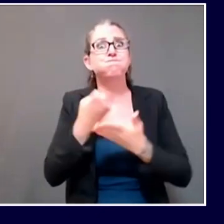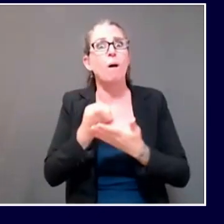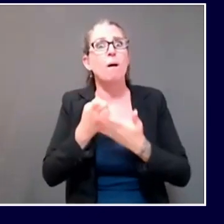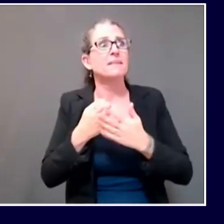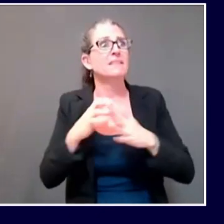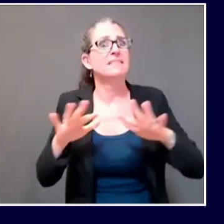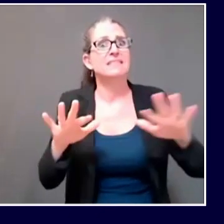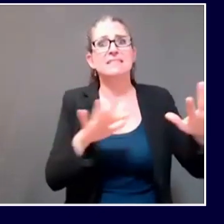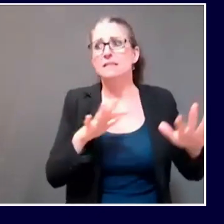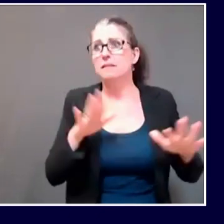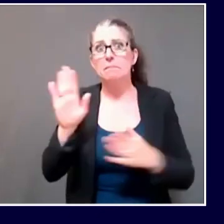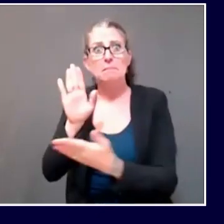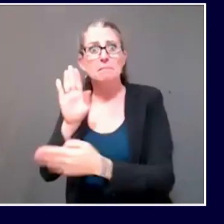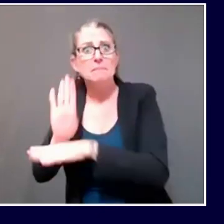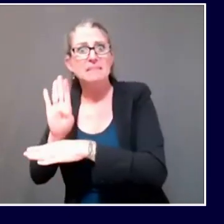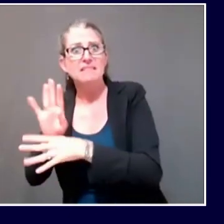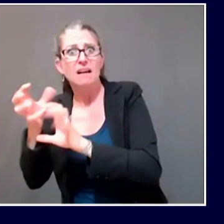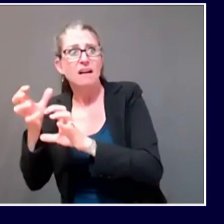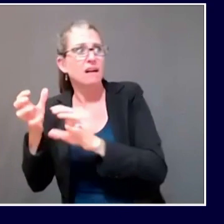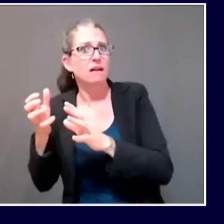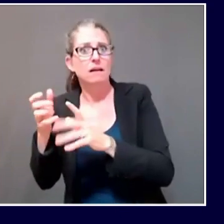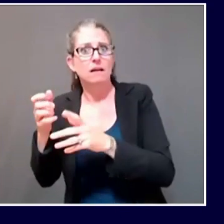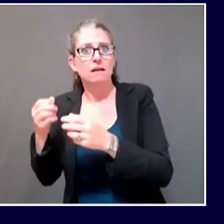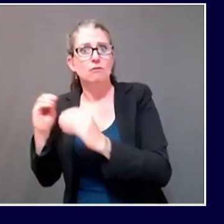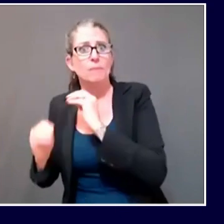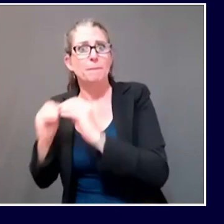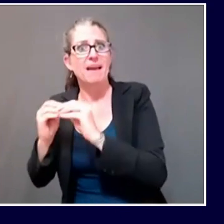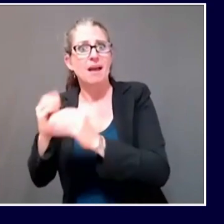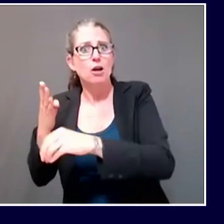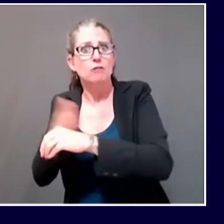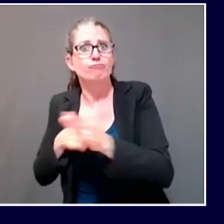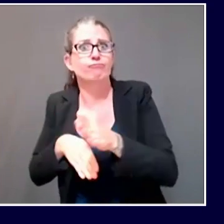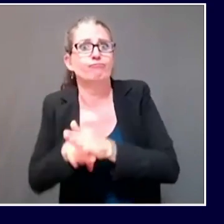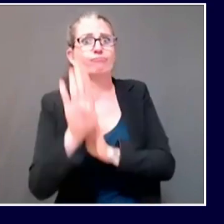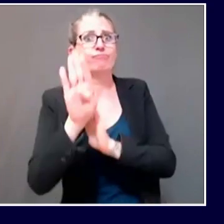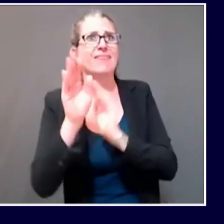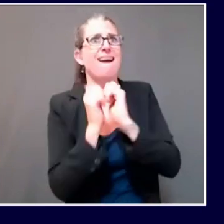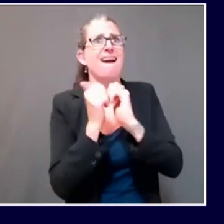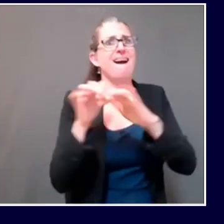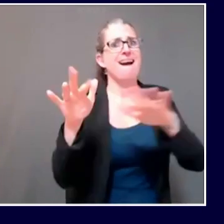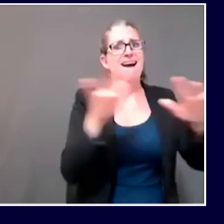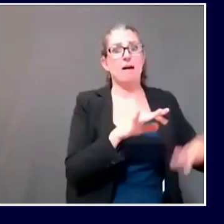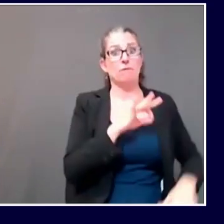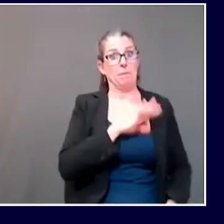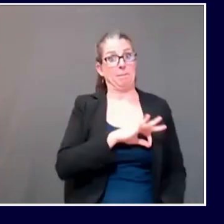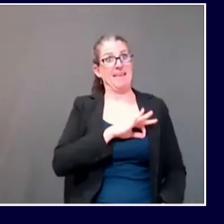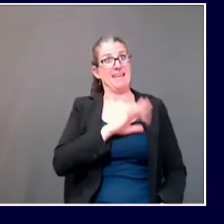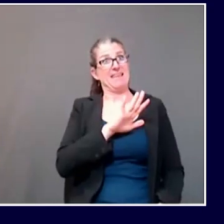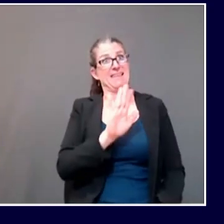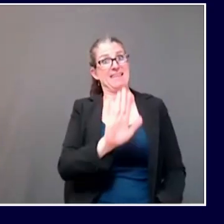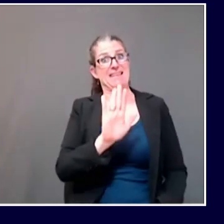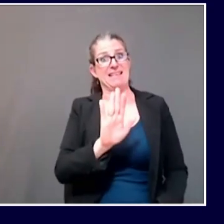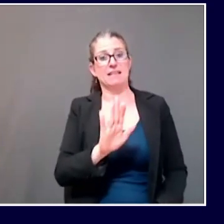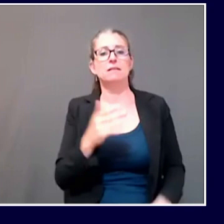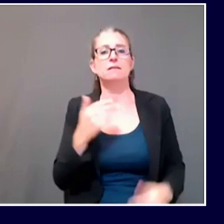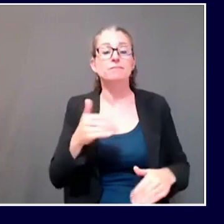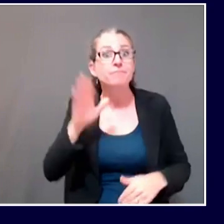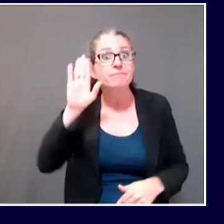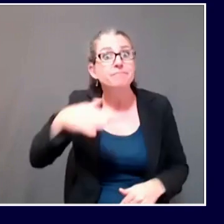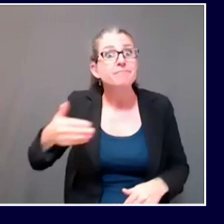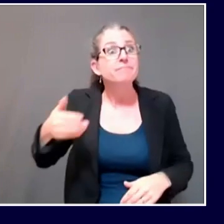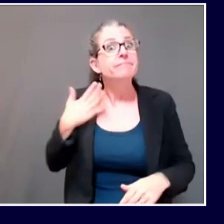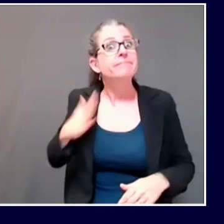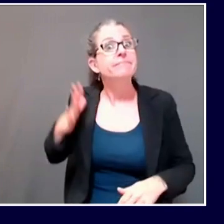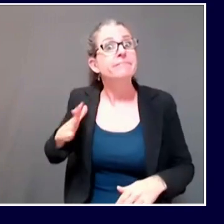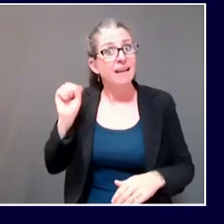Here in Maine, of course, the closure of the Canadian border has affected us. That's about 17% of our tourism industry right there. The